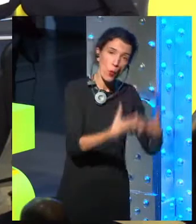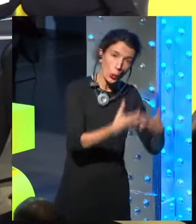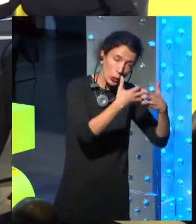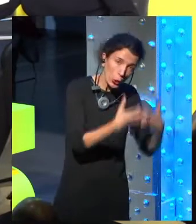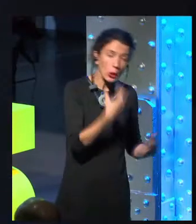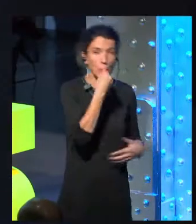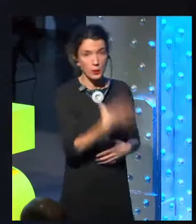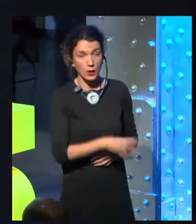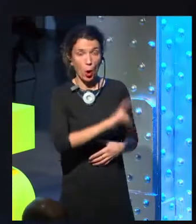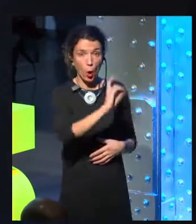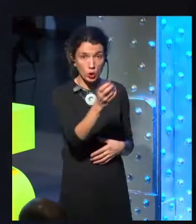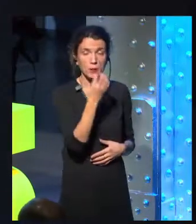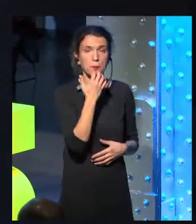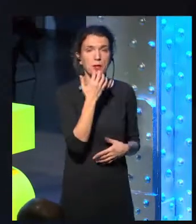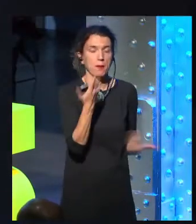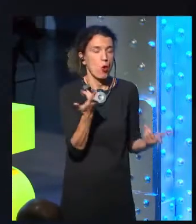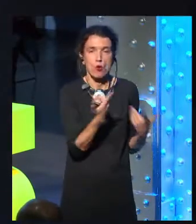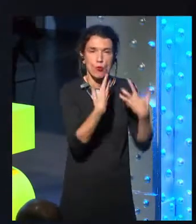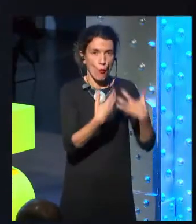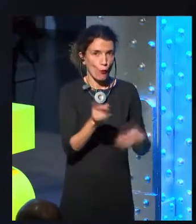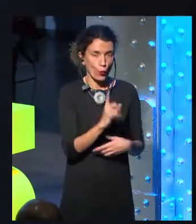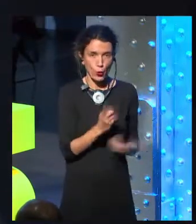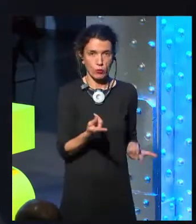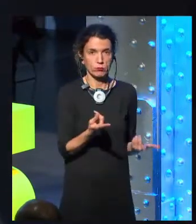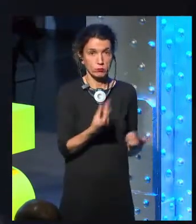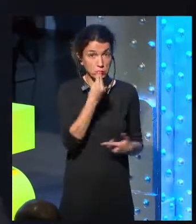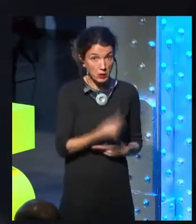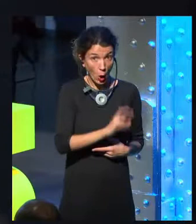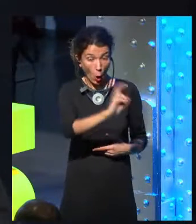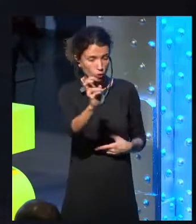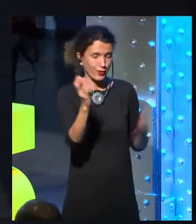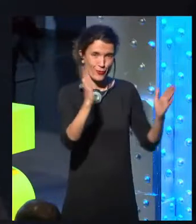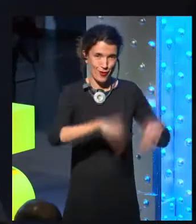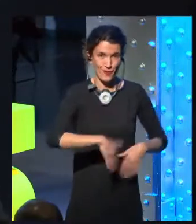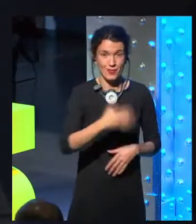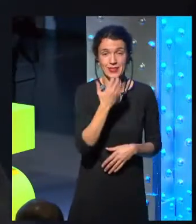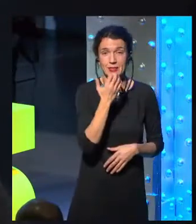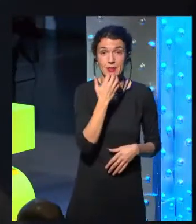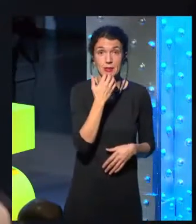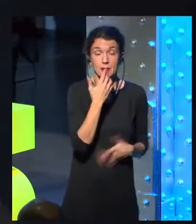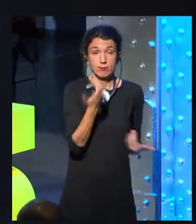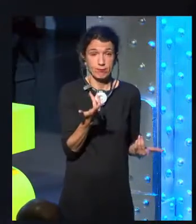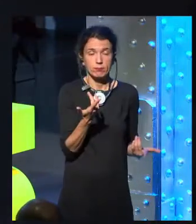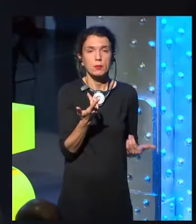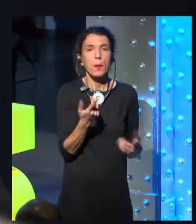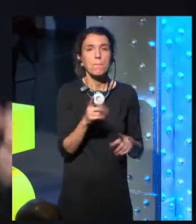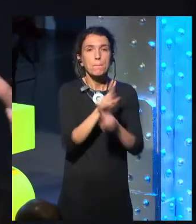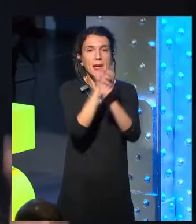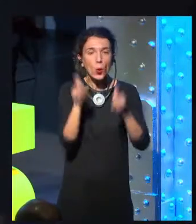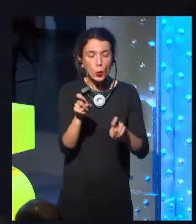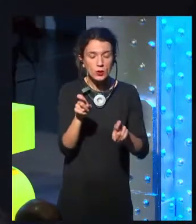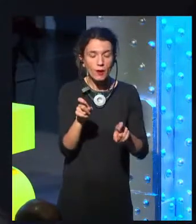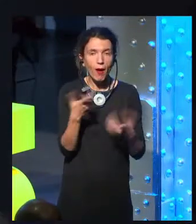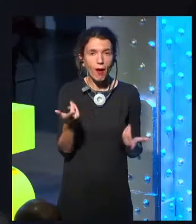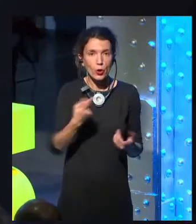very good. And so we have to think, what can we do alongside technology to blend it with the things